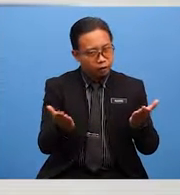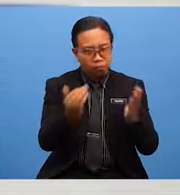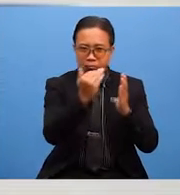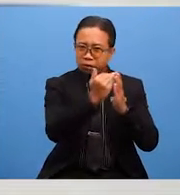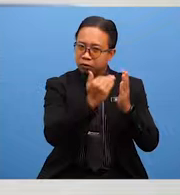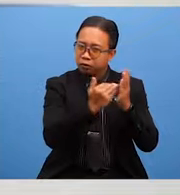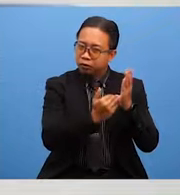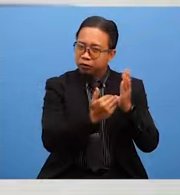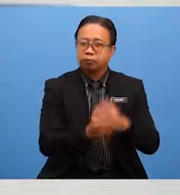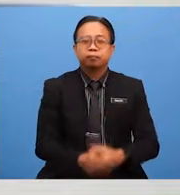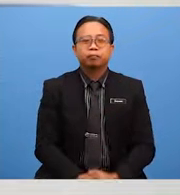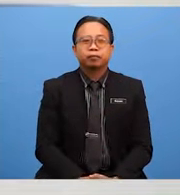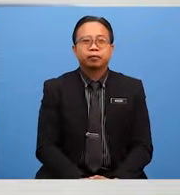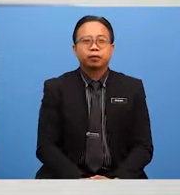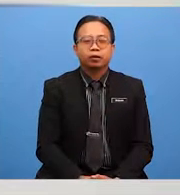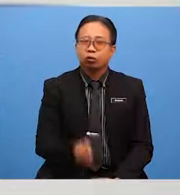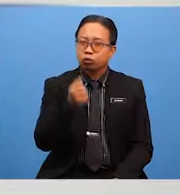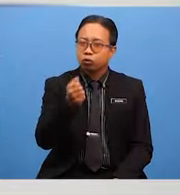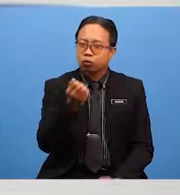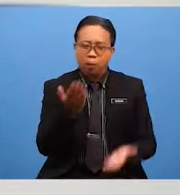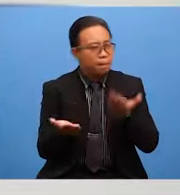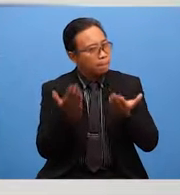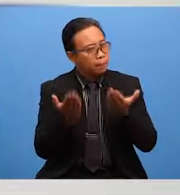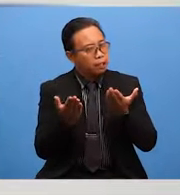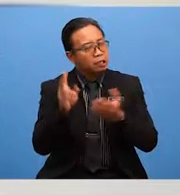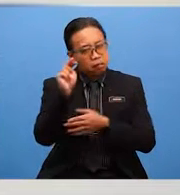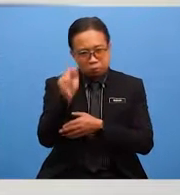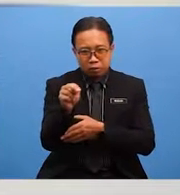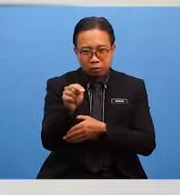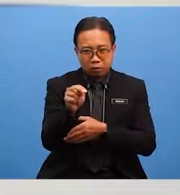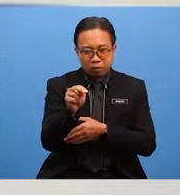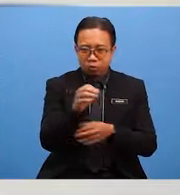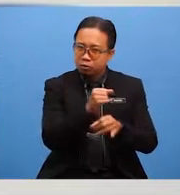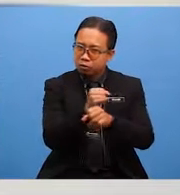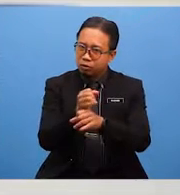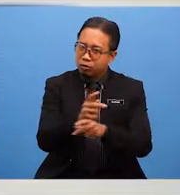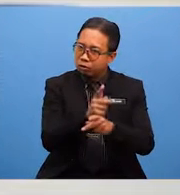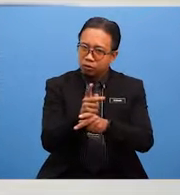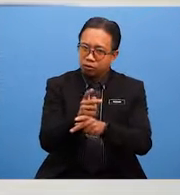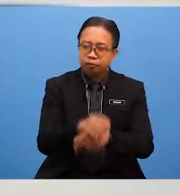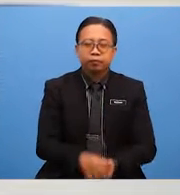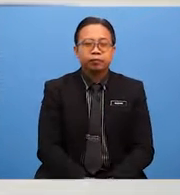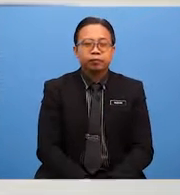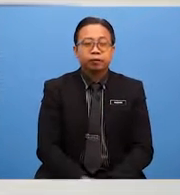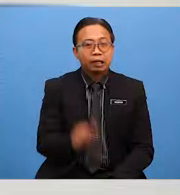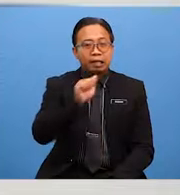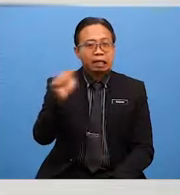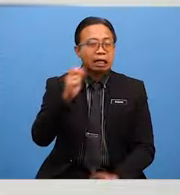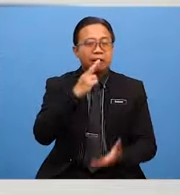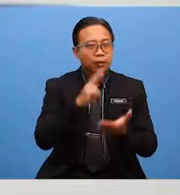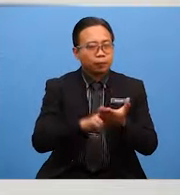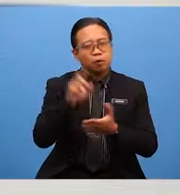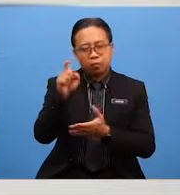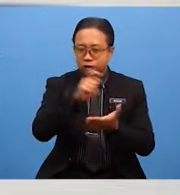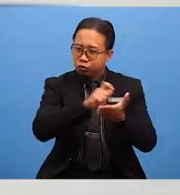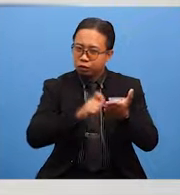details. But, you may need to be careful with the tenses. A report must